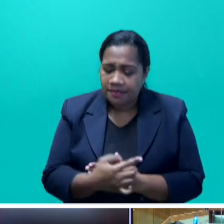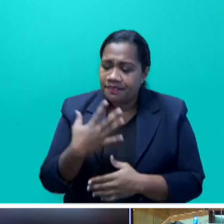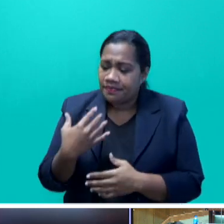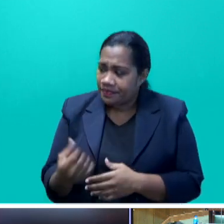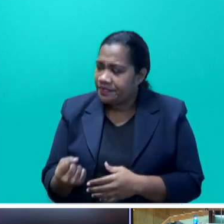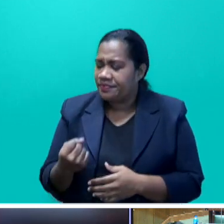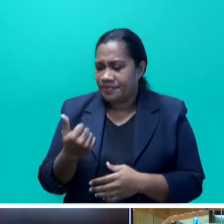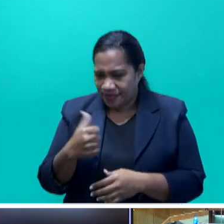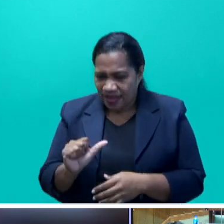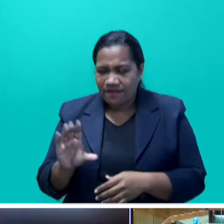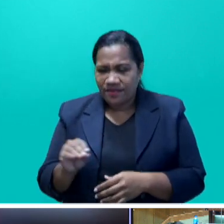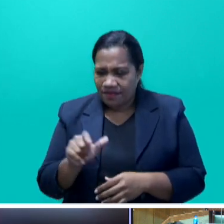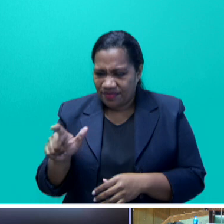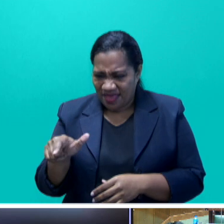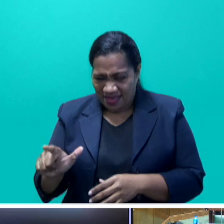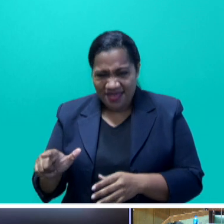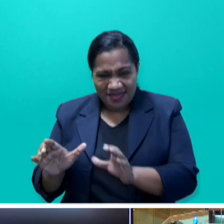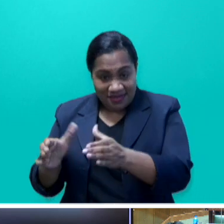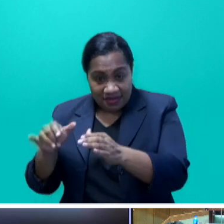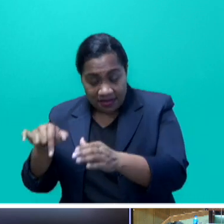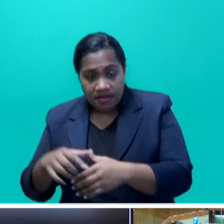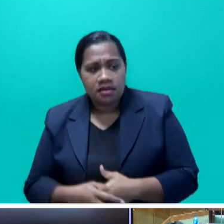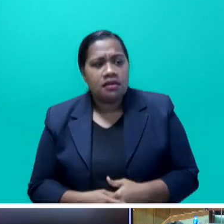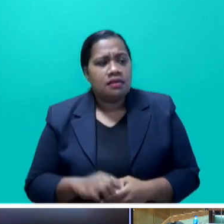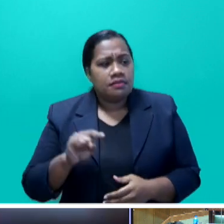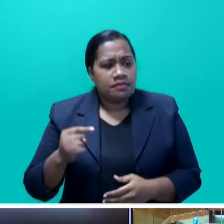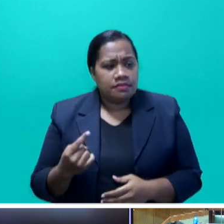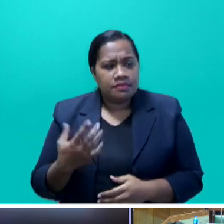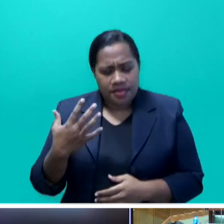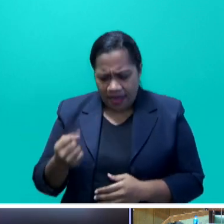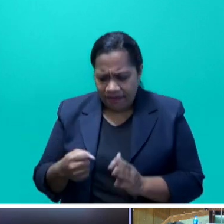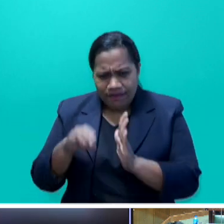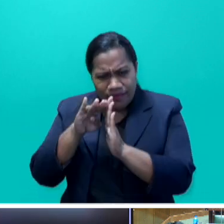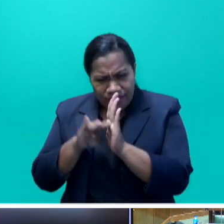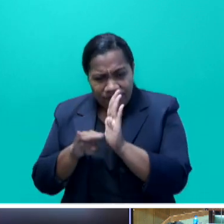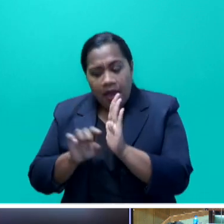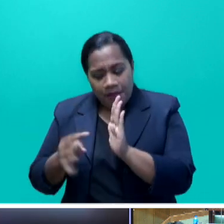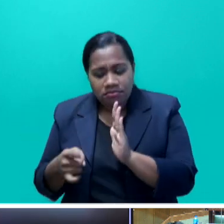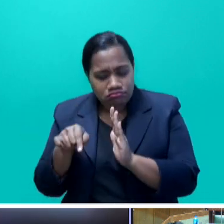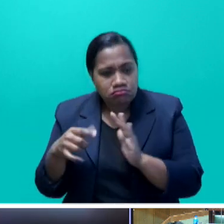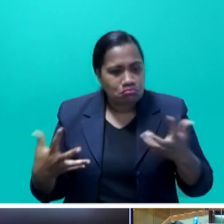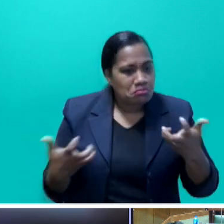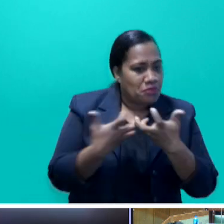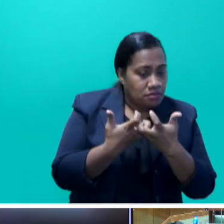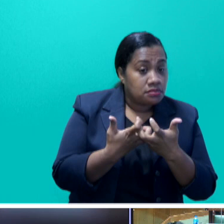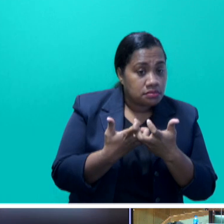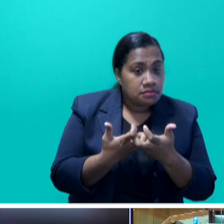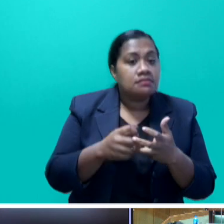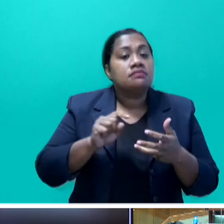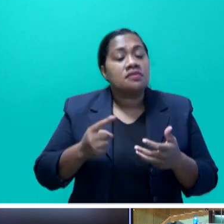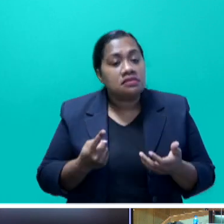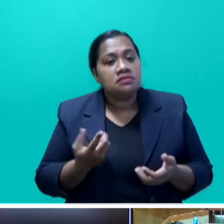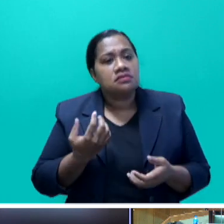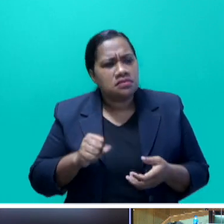and the premium and lease terms and conditions have all been met, they still have an uphill